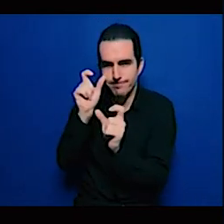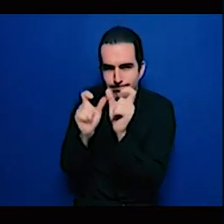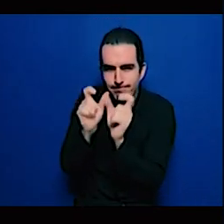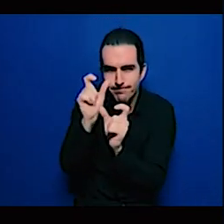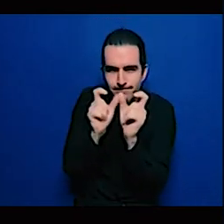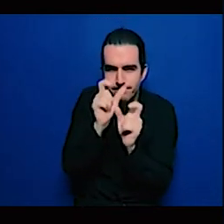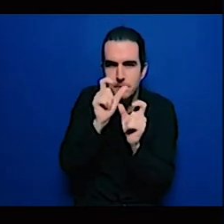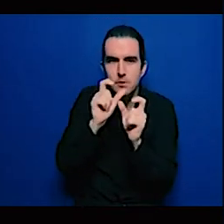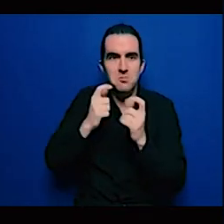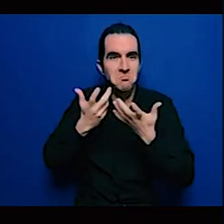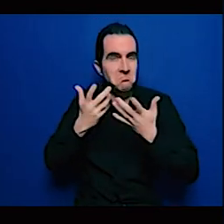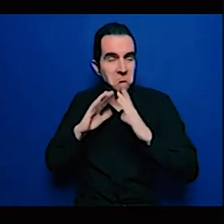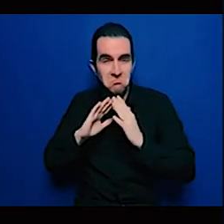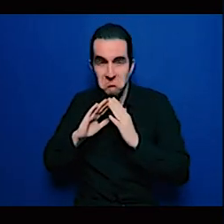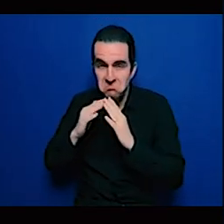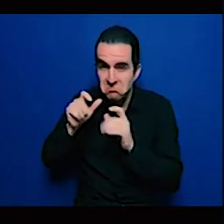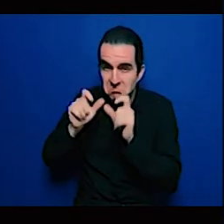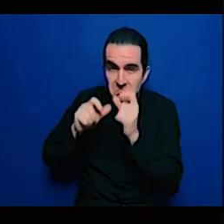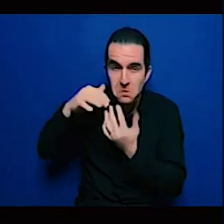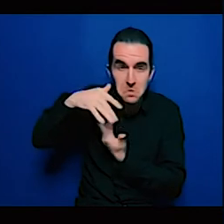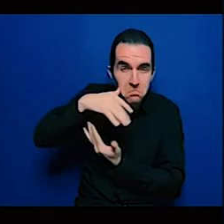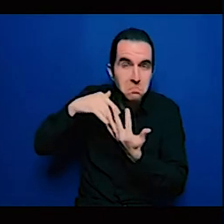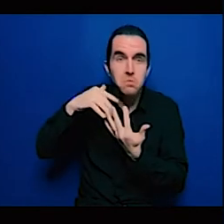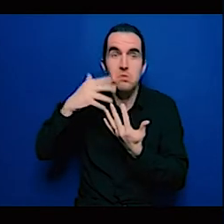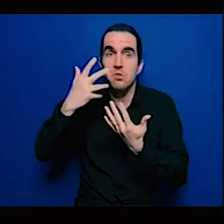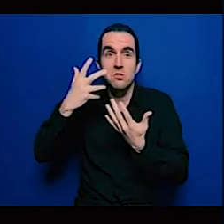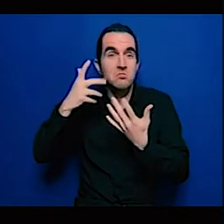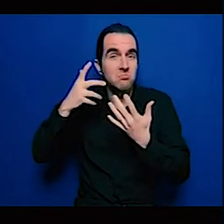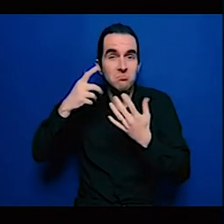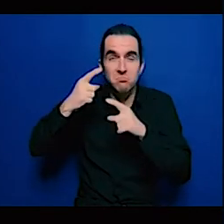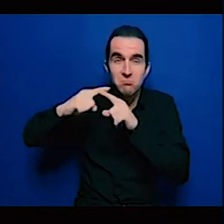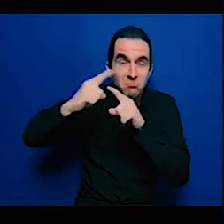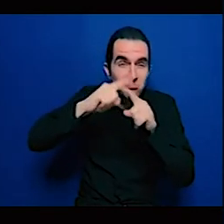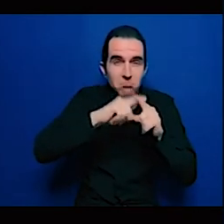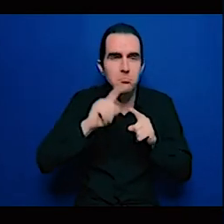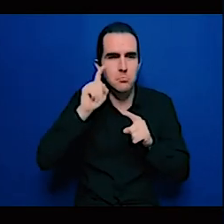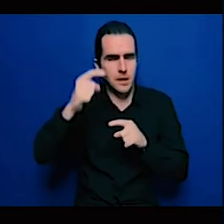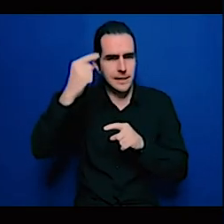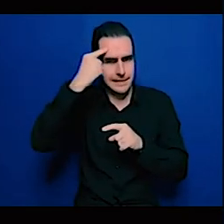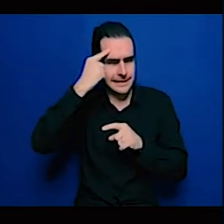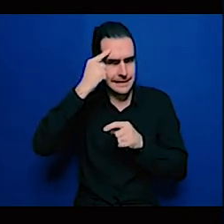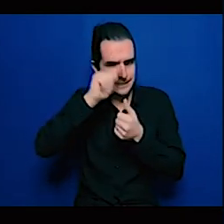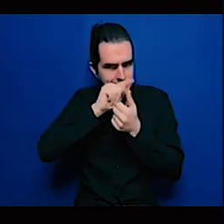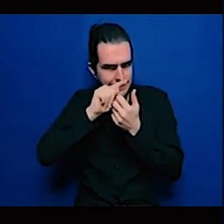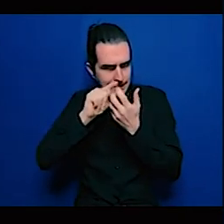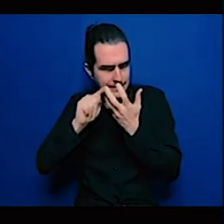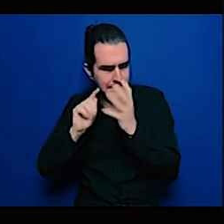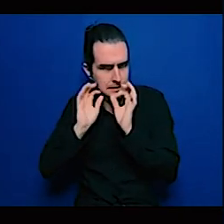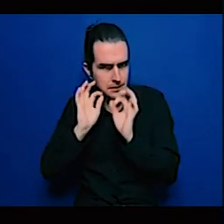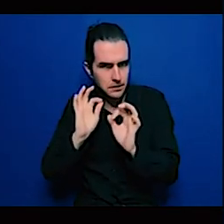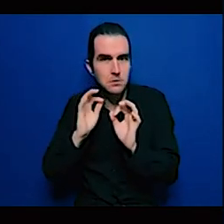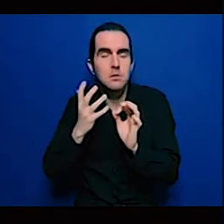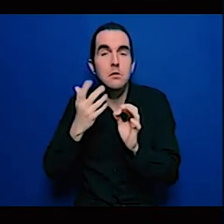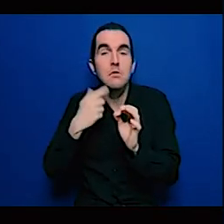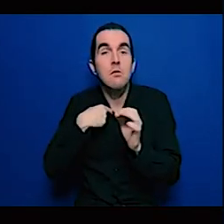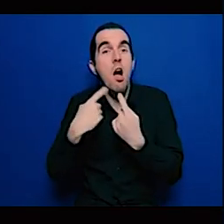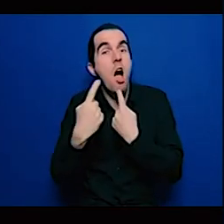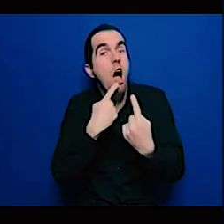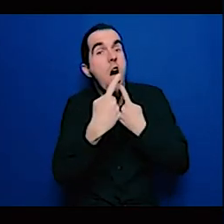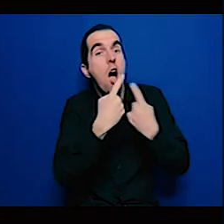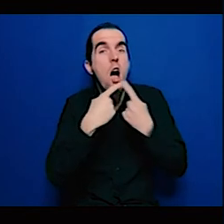sector we don't have to look at it just solely from the ministry or from the very large top